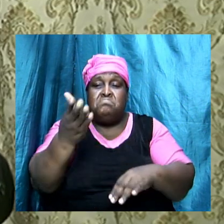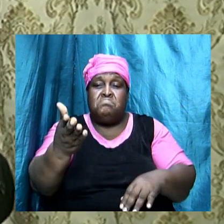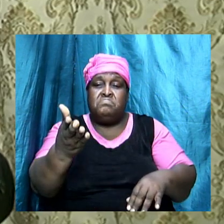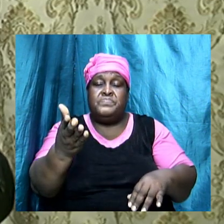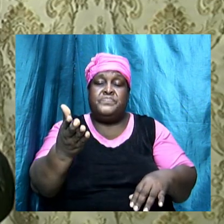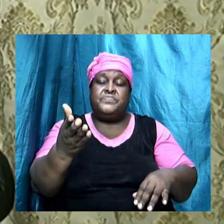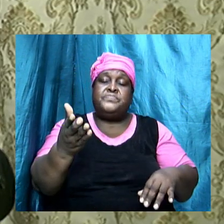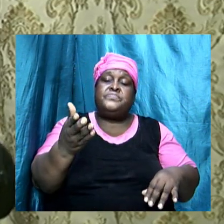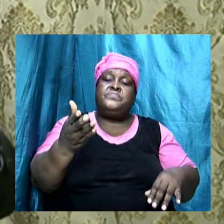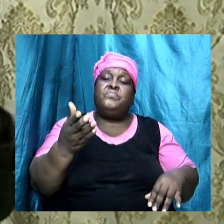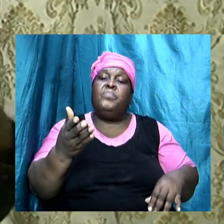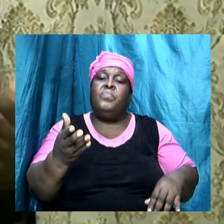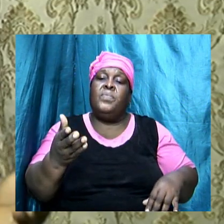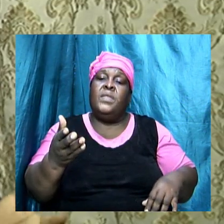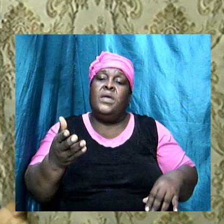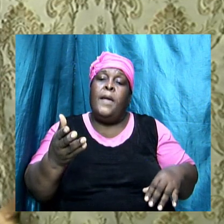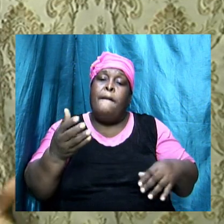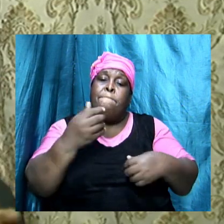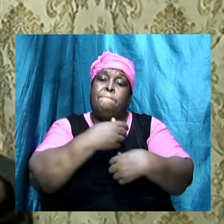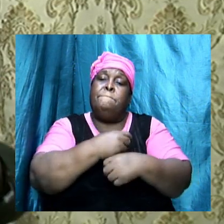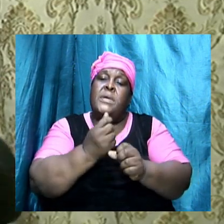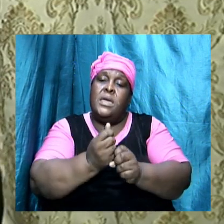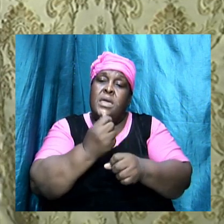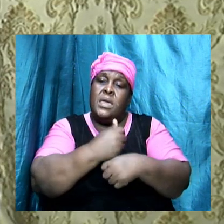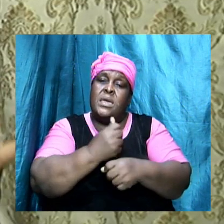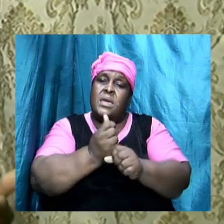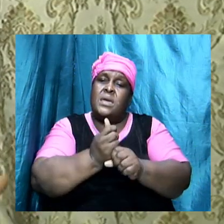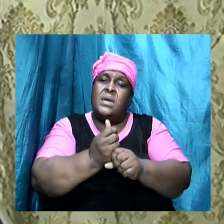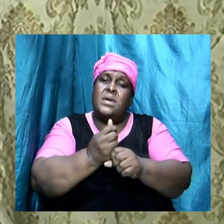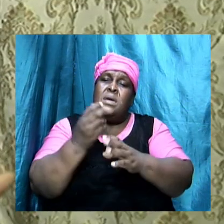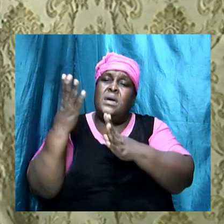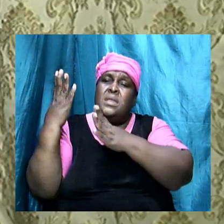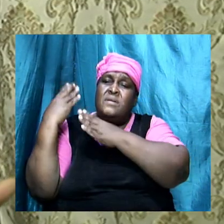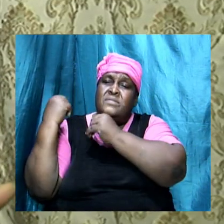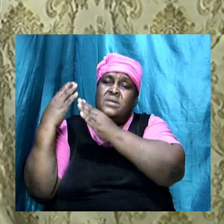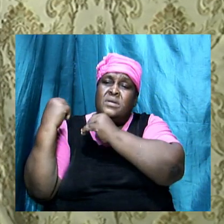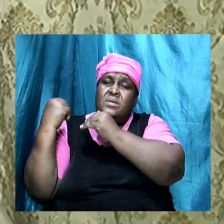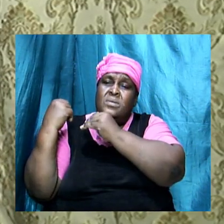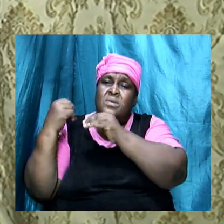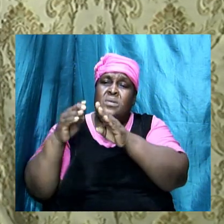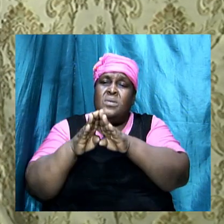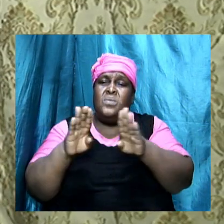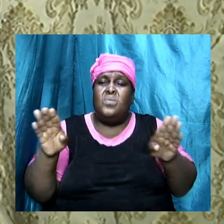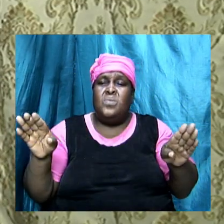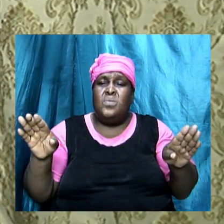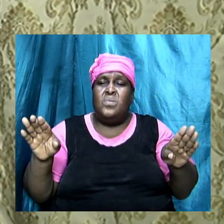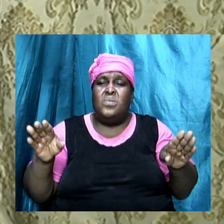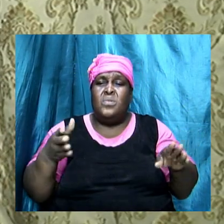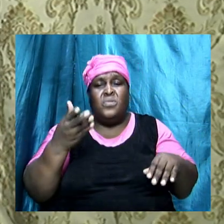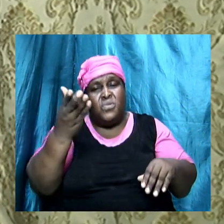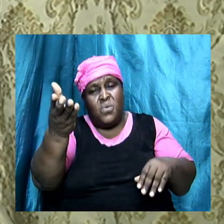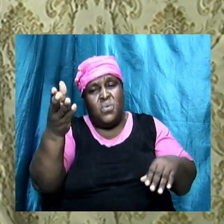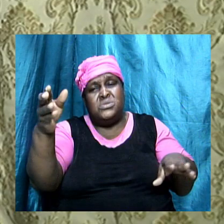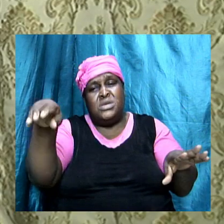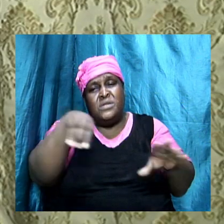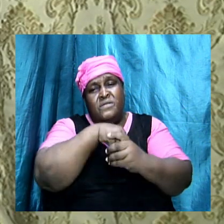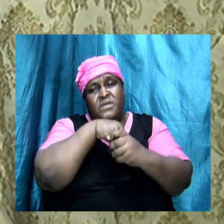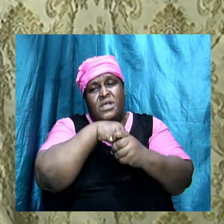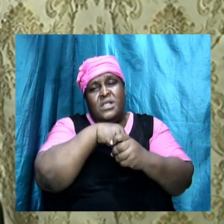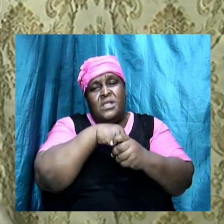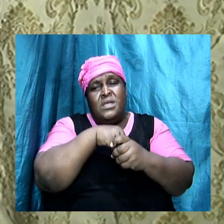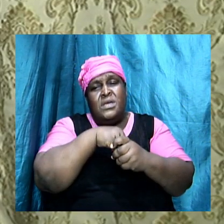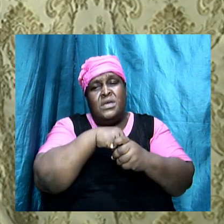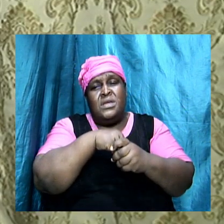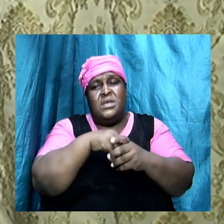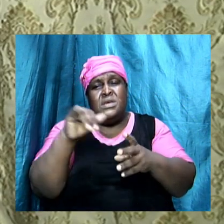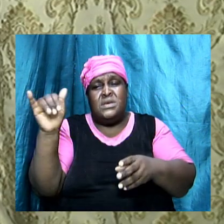allowed and have accepted with open arms those who are involved in same-sex marriages.